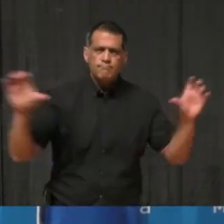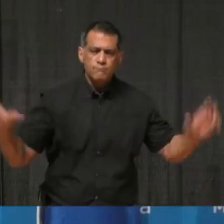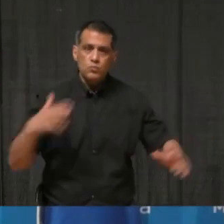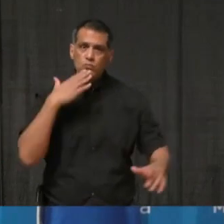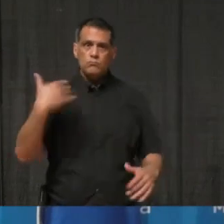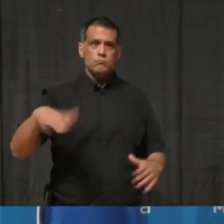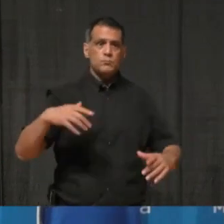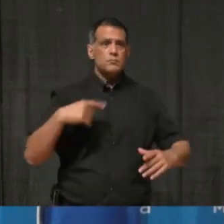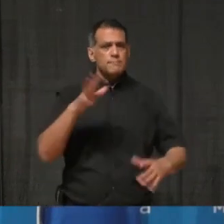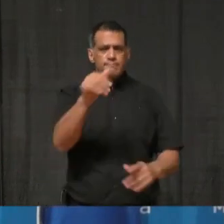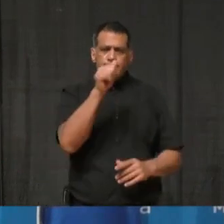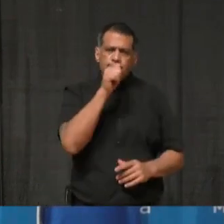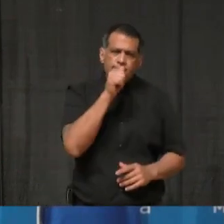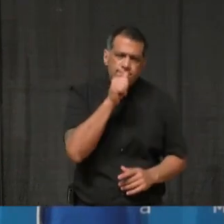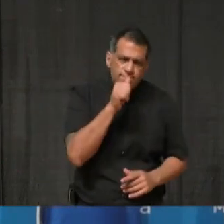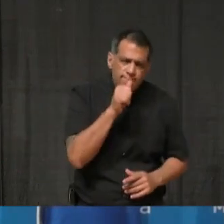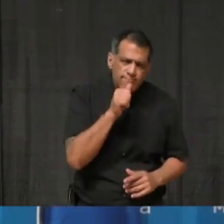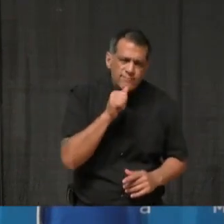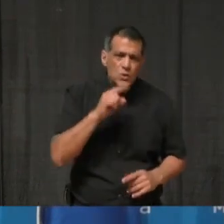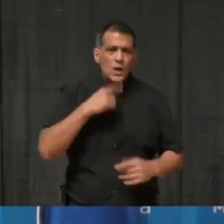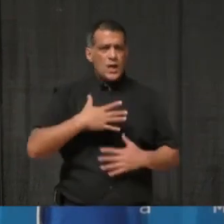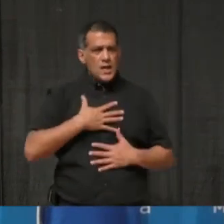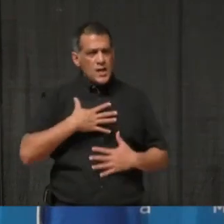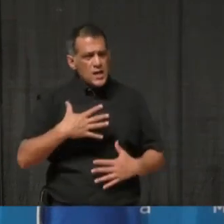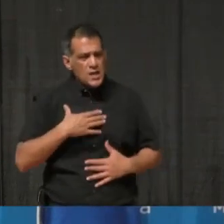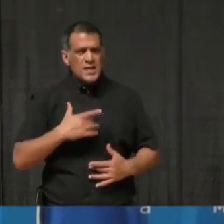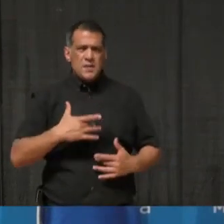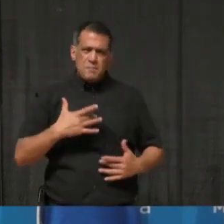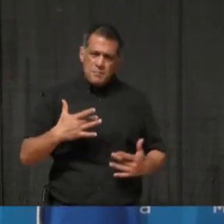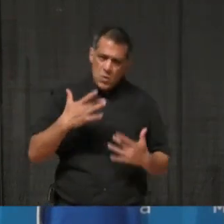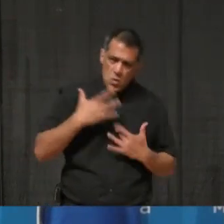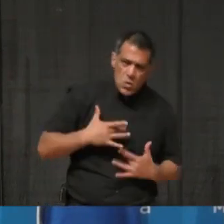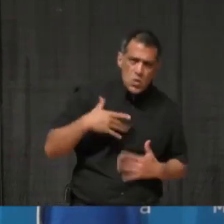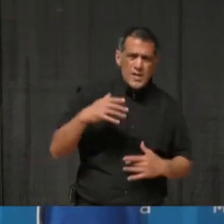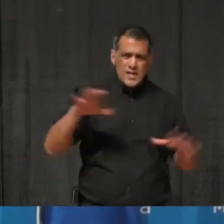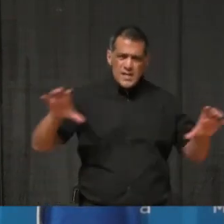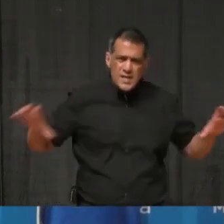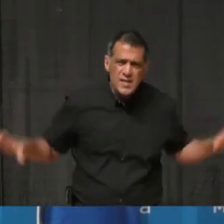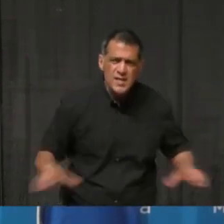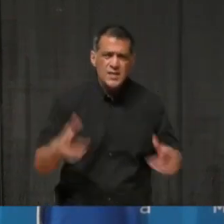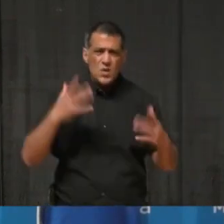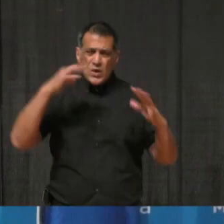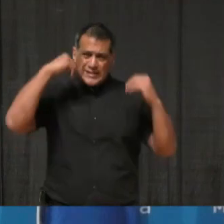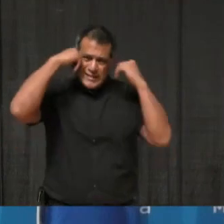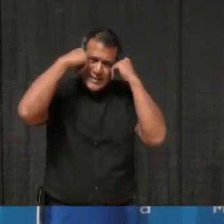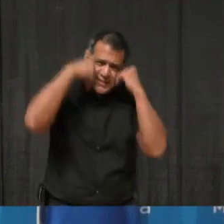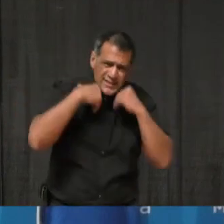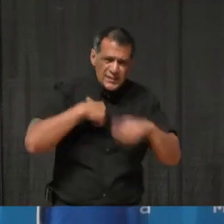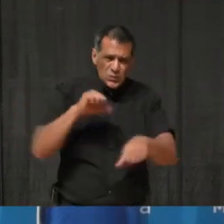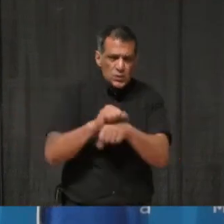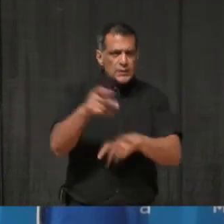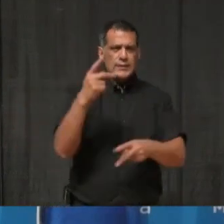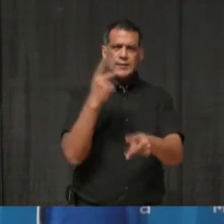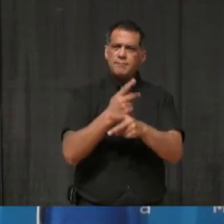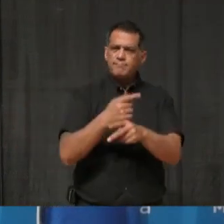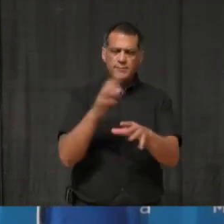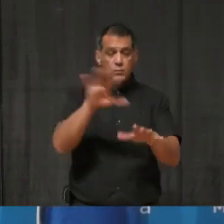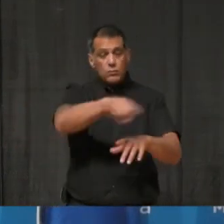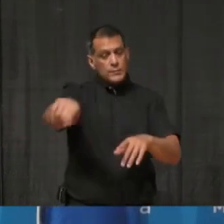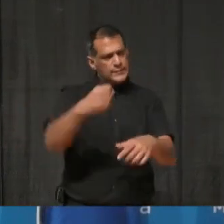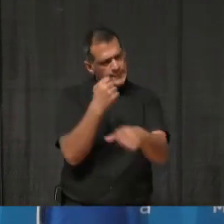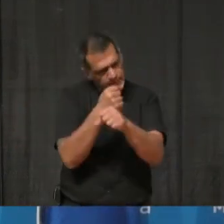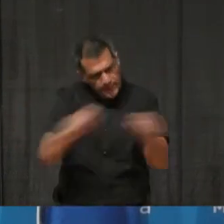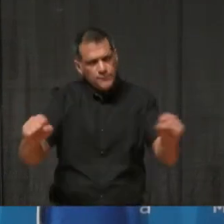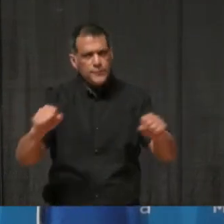dedication, and compassion as they work tirelessly to keep our community safe. I'd also like to thank